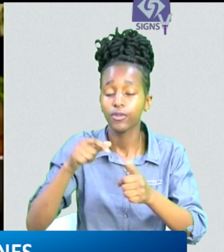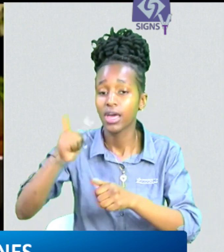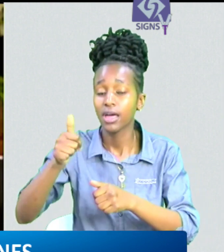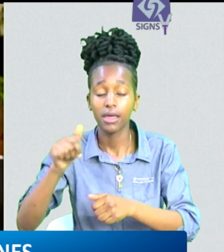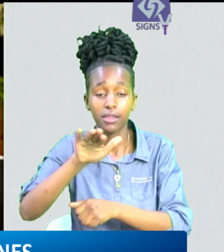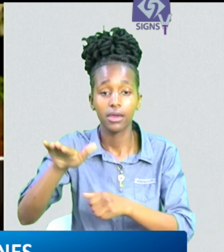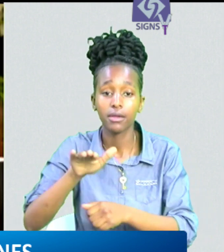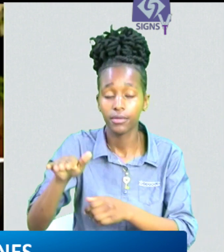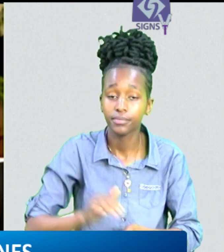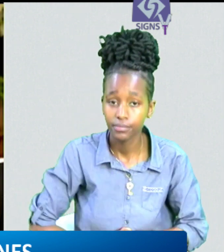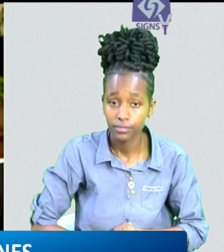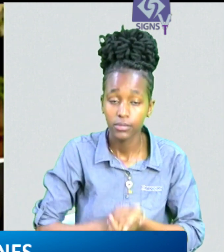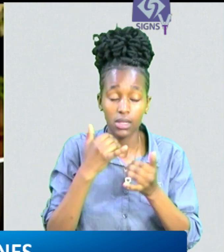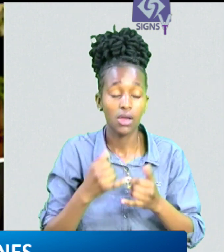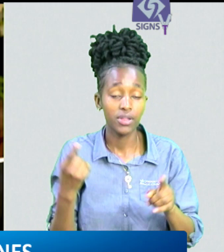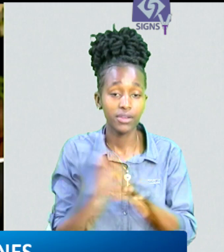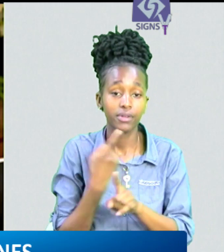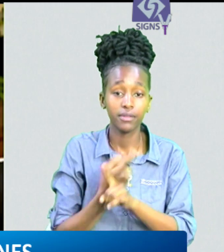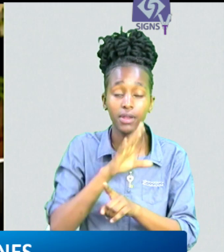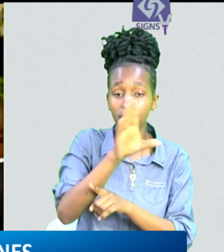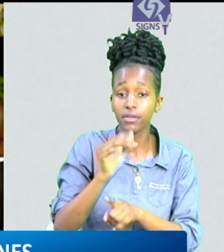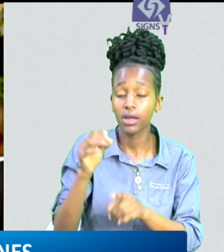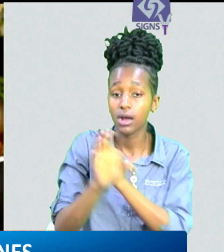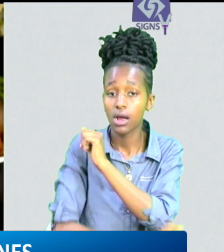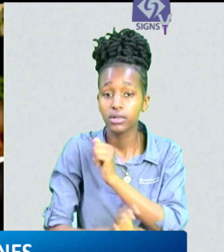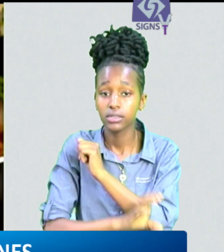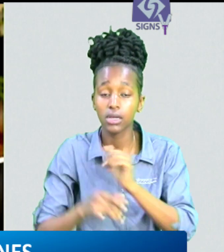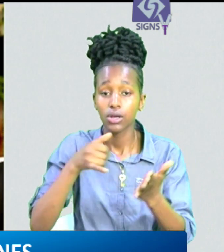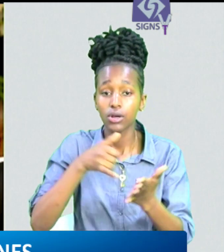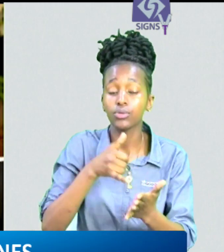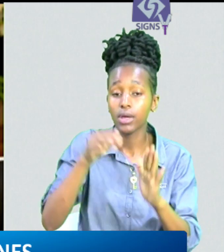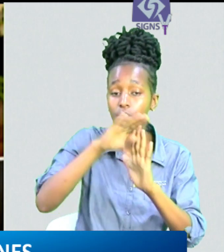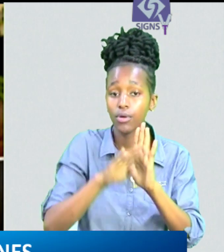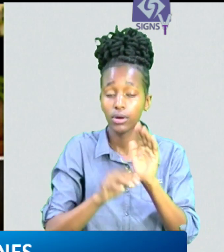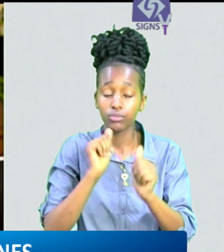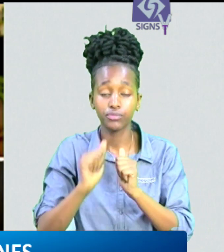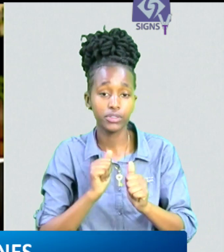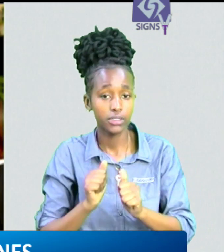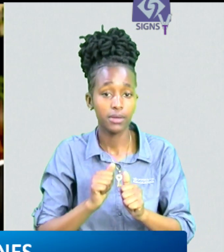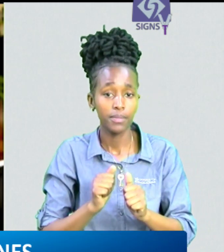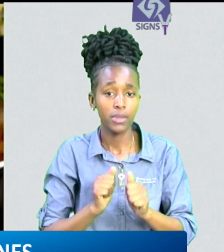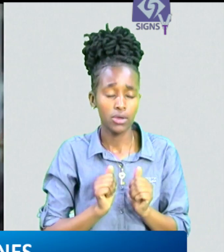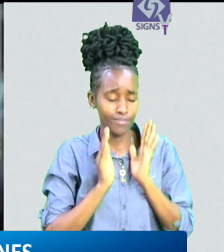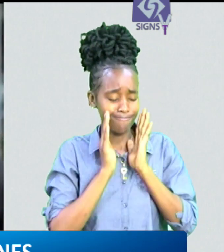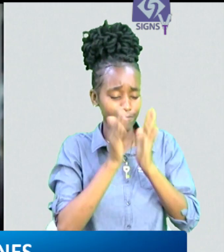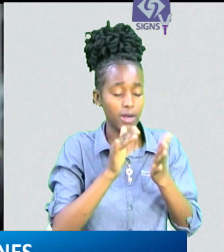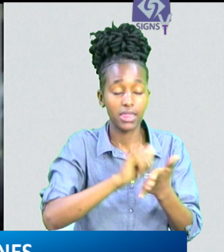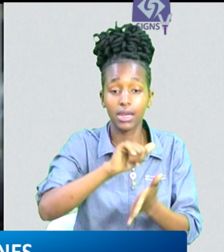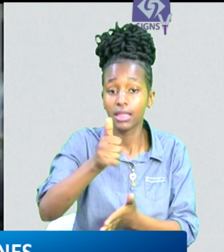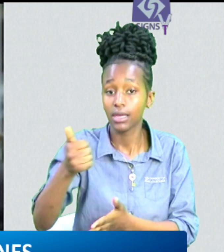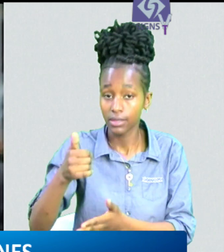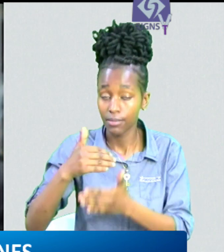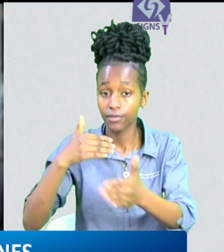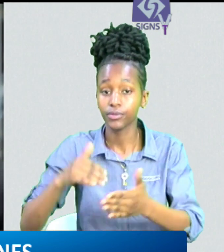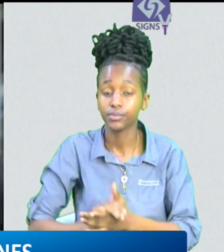poor these are the kinds of transitions that UNDP is invested in many african countries including a program that is more ambitious than anything we